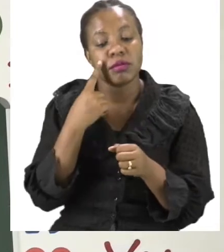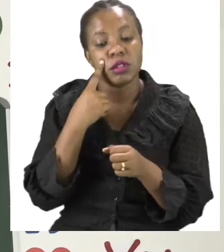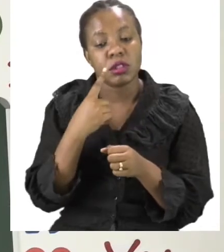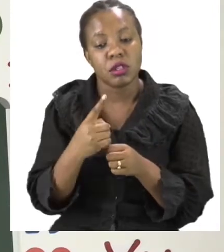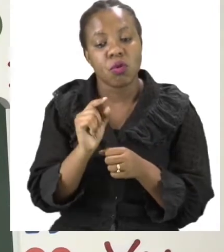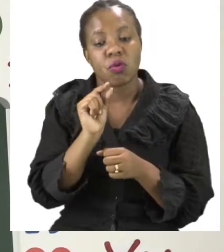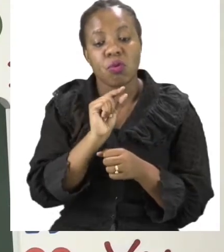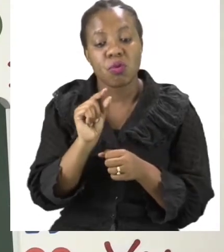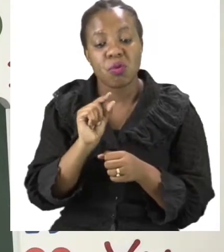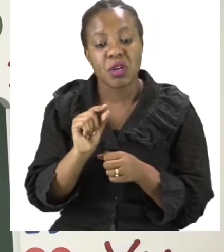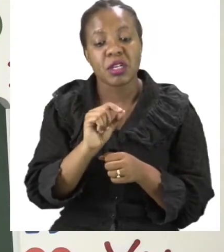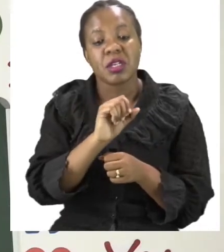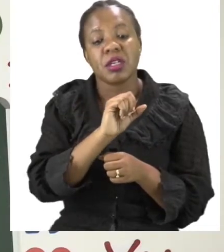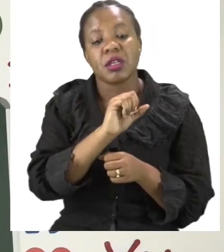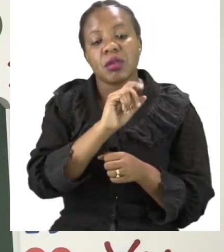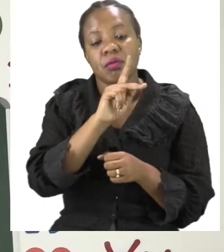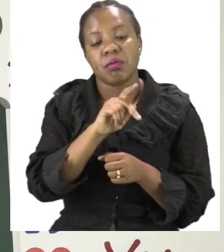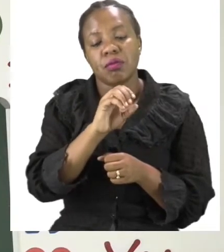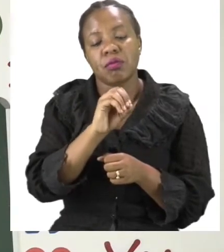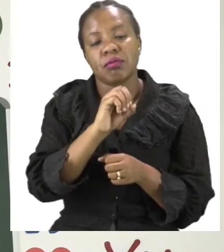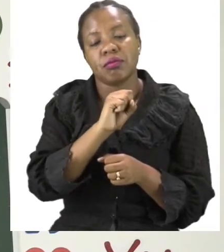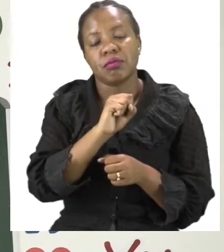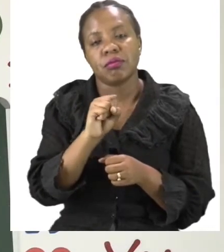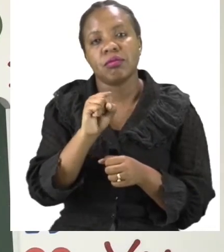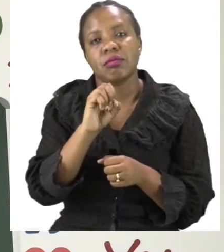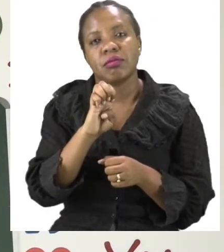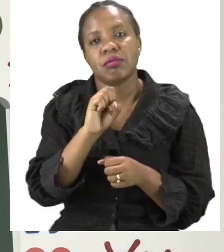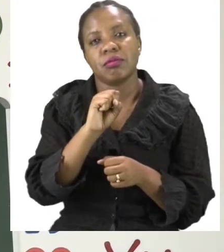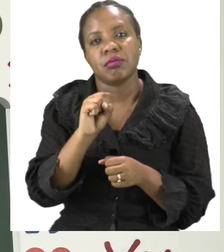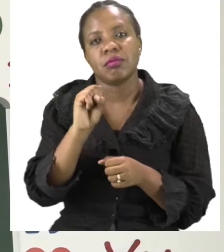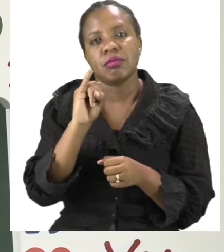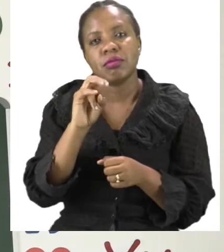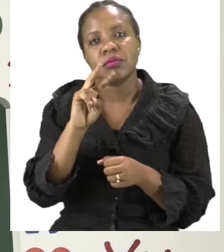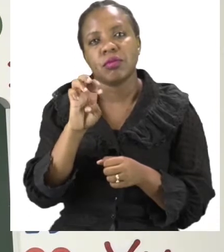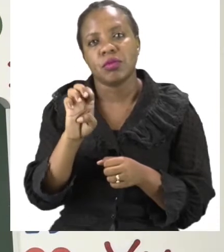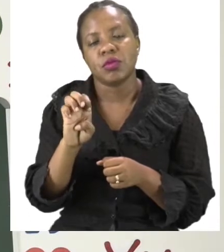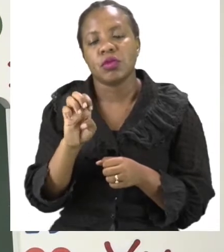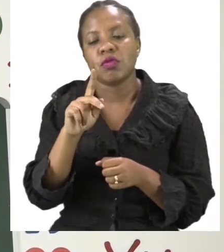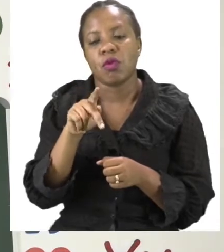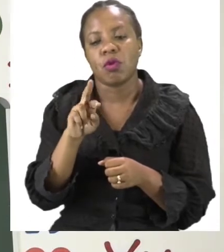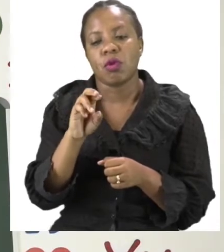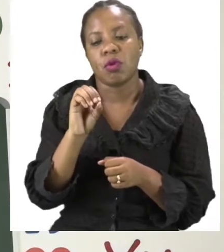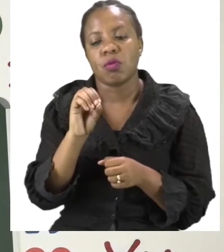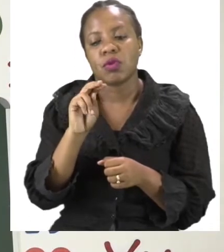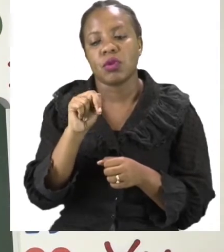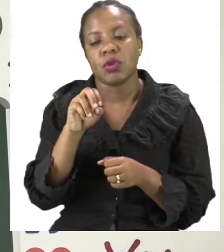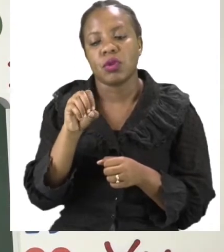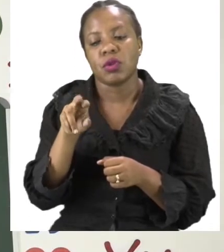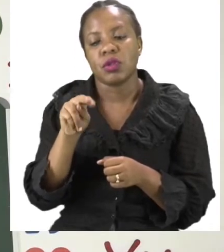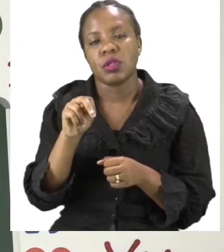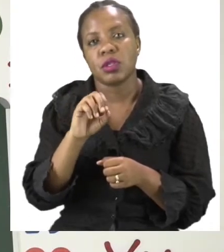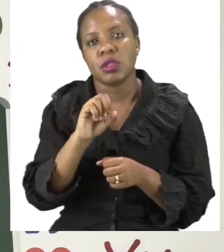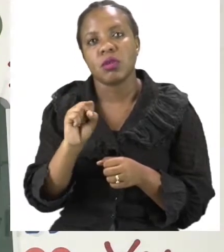just pronouns. In this case because we checked we got our answer. Let's now move on to number 12.